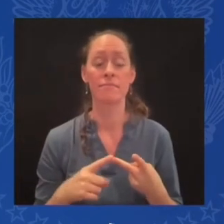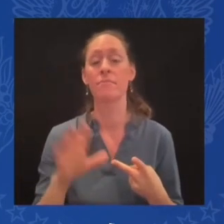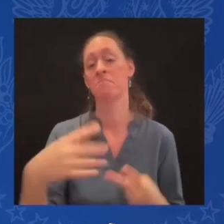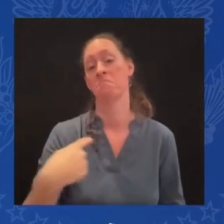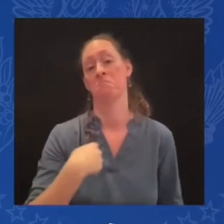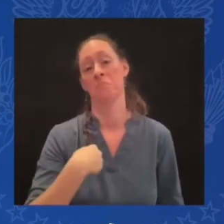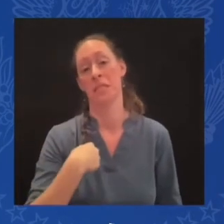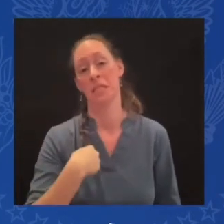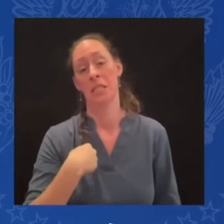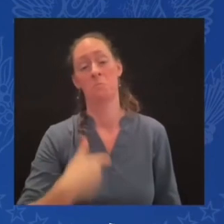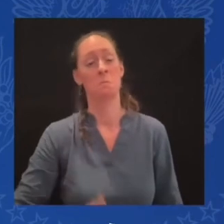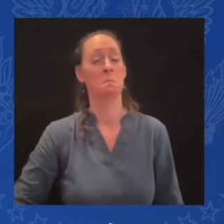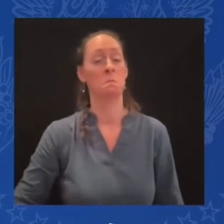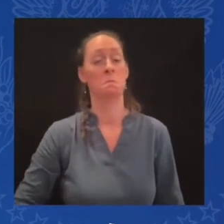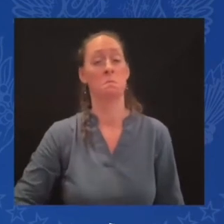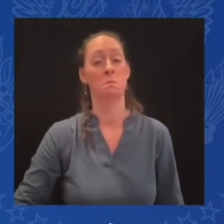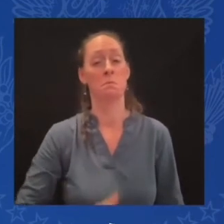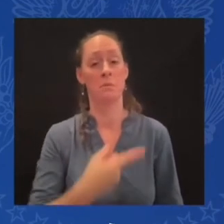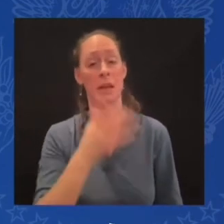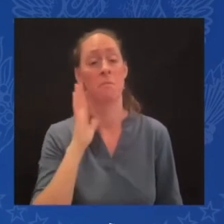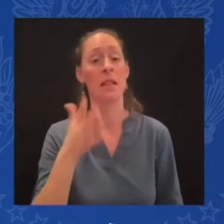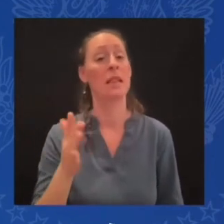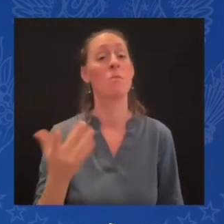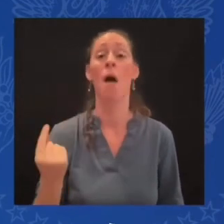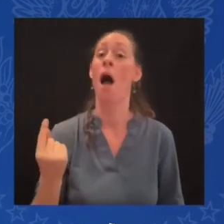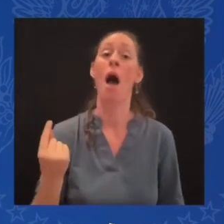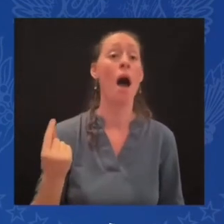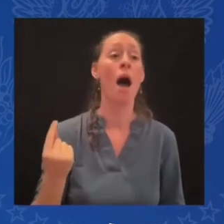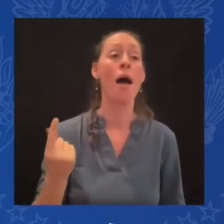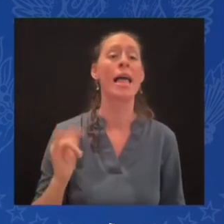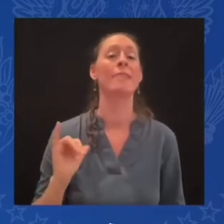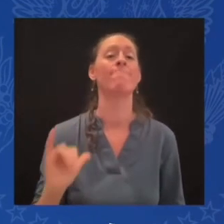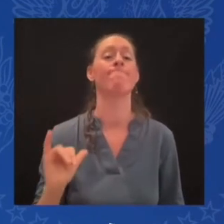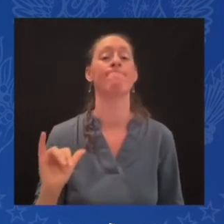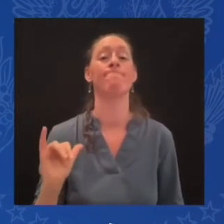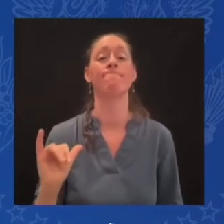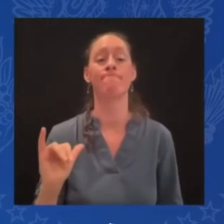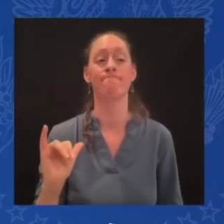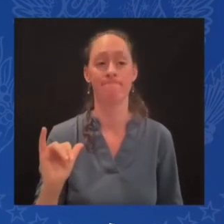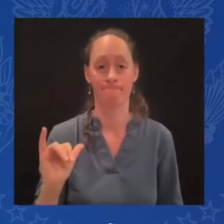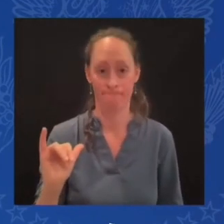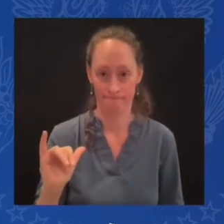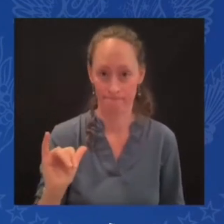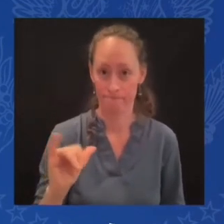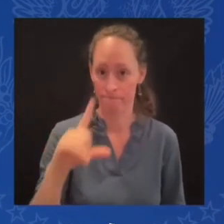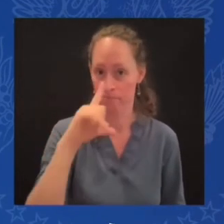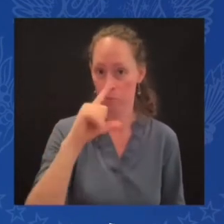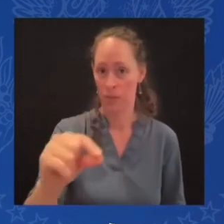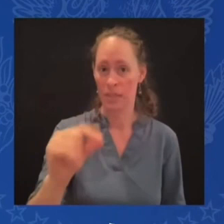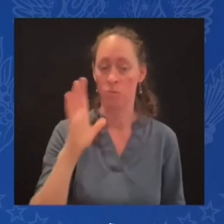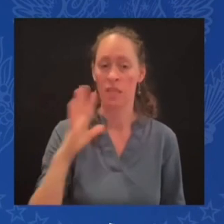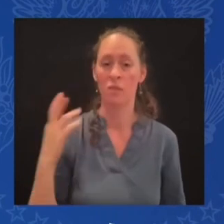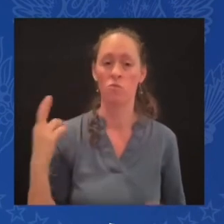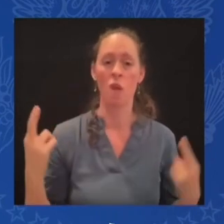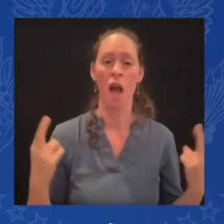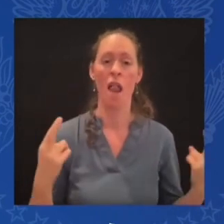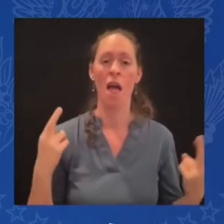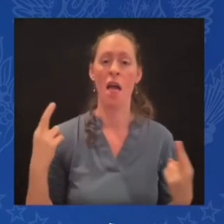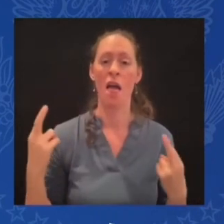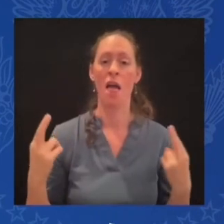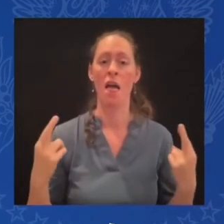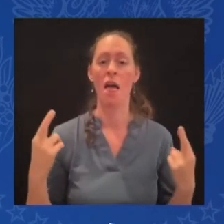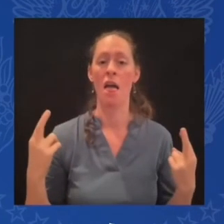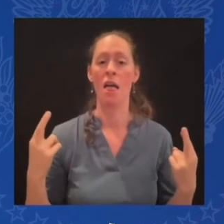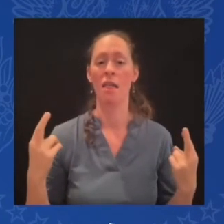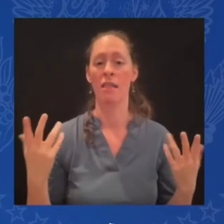President Putin is going to decide it's not in the interest of Russia, economically, politically or otherwise, to